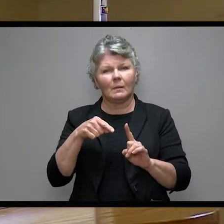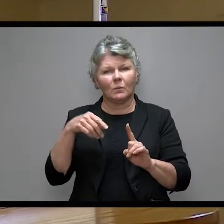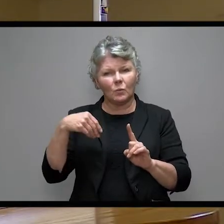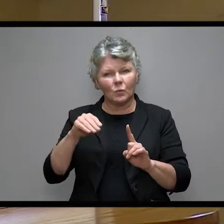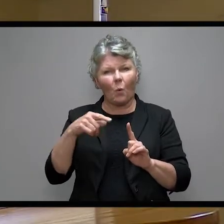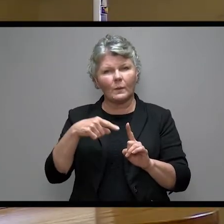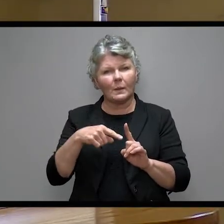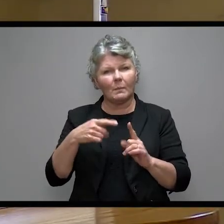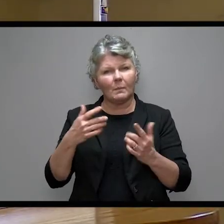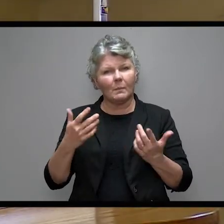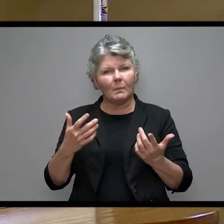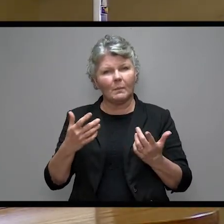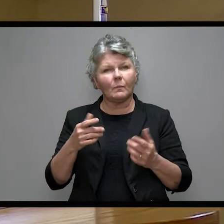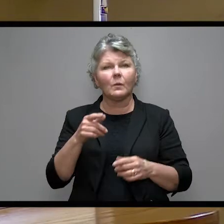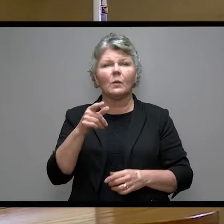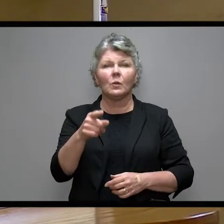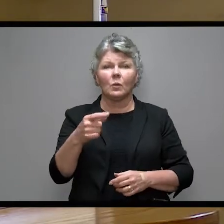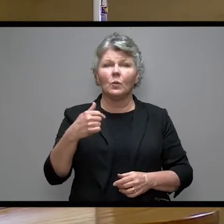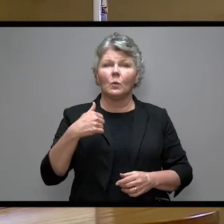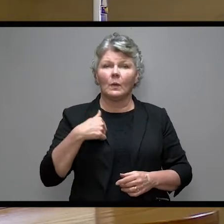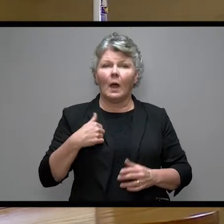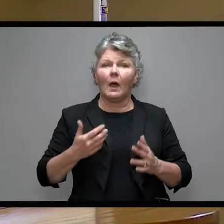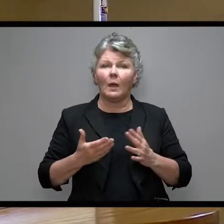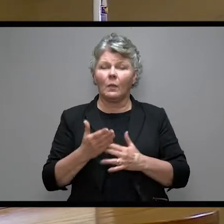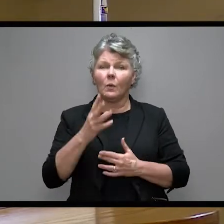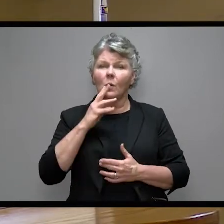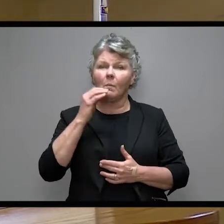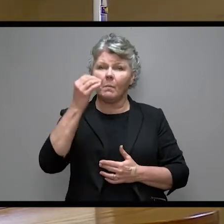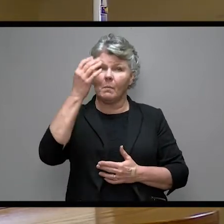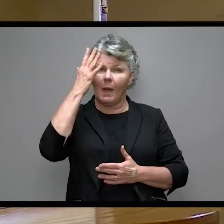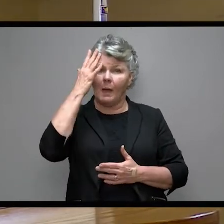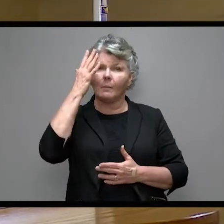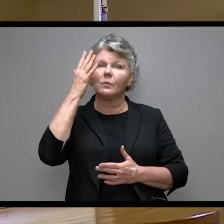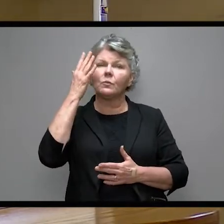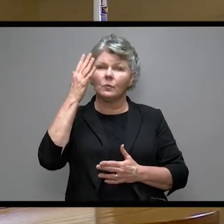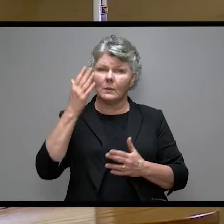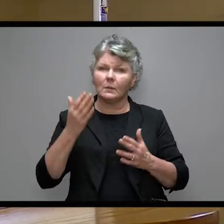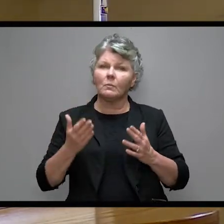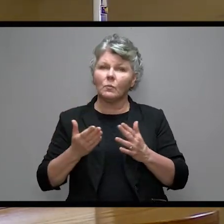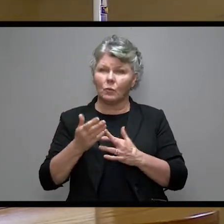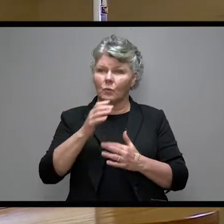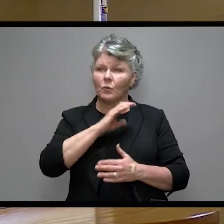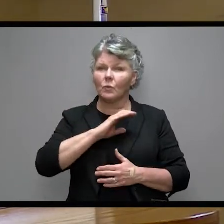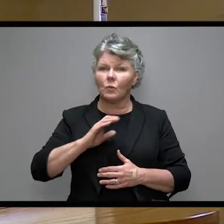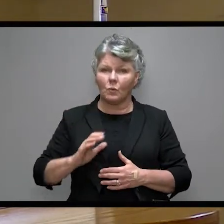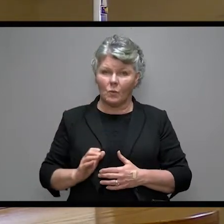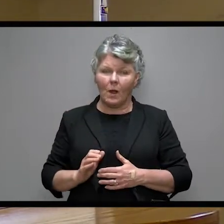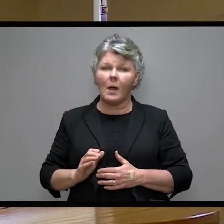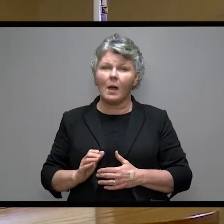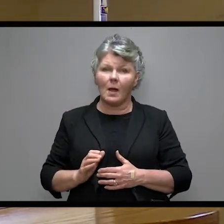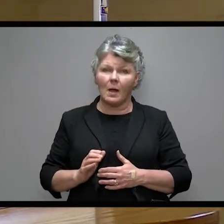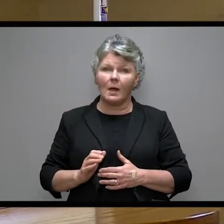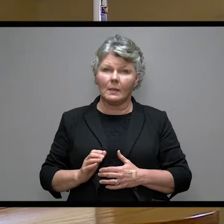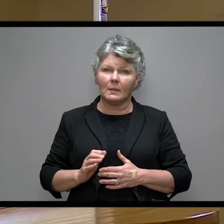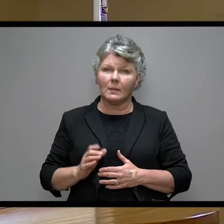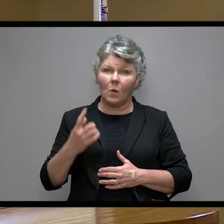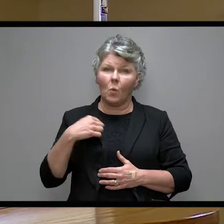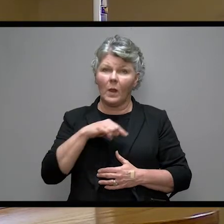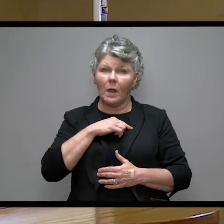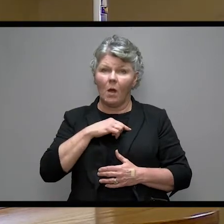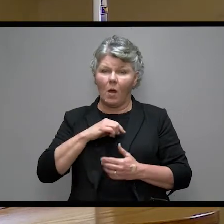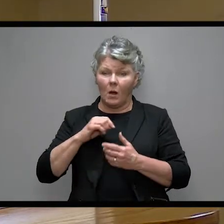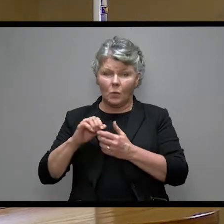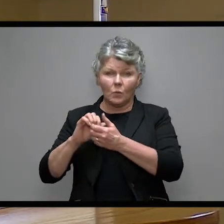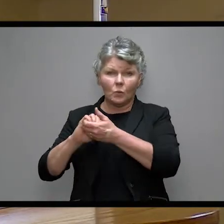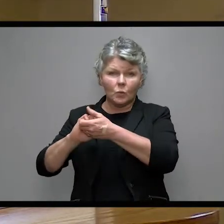You and I, by our baptism in Christ, through Christ, in the strength of his cross, we are together blessed